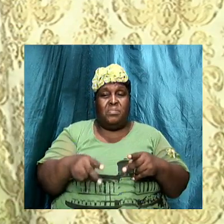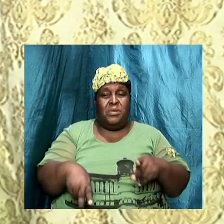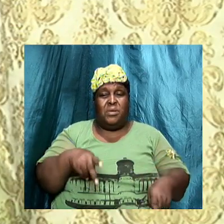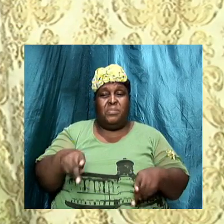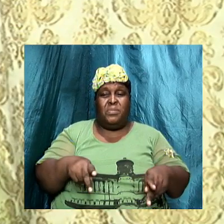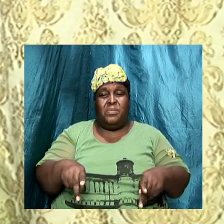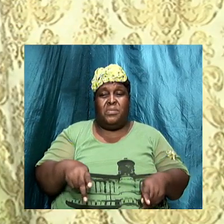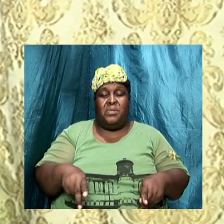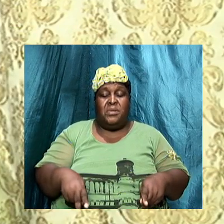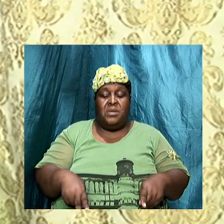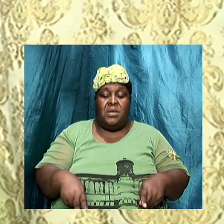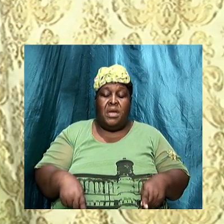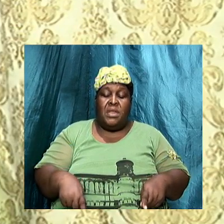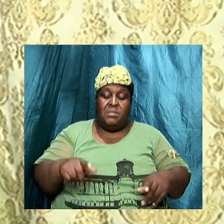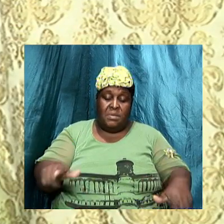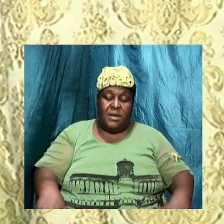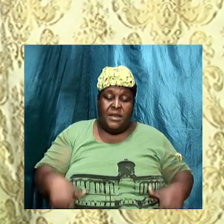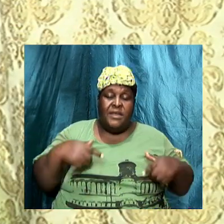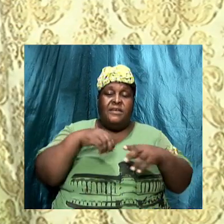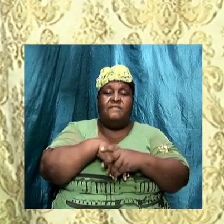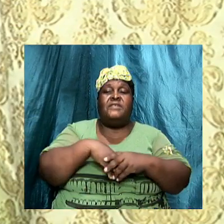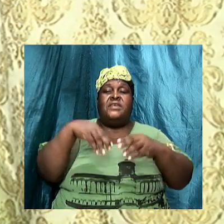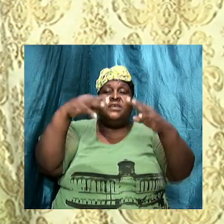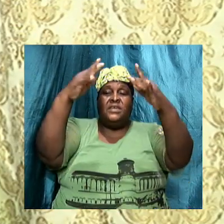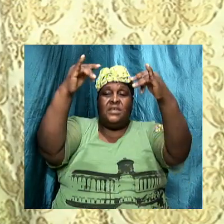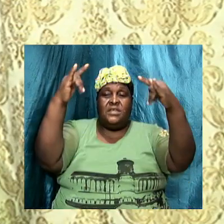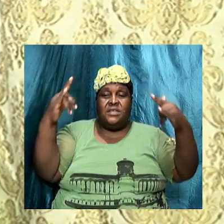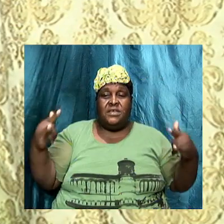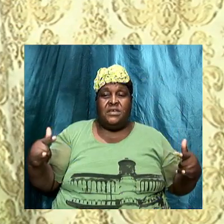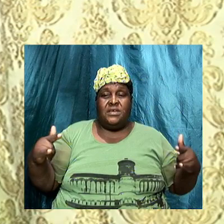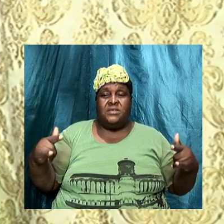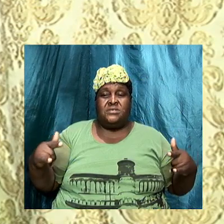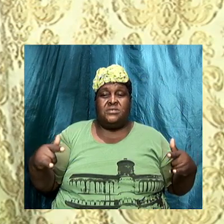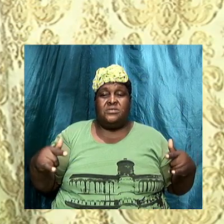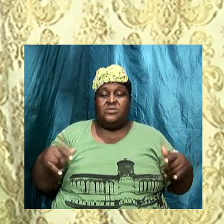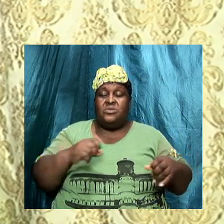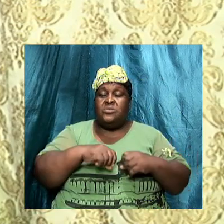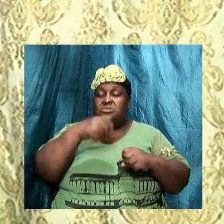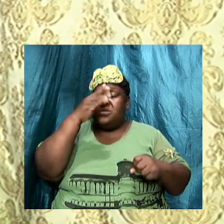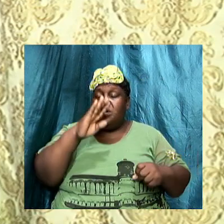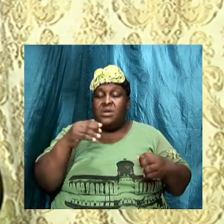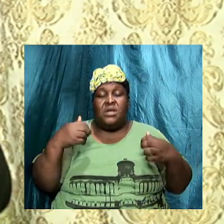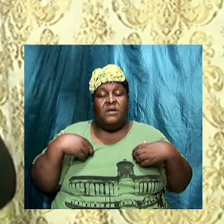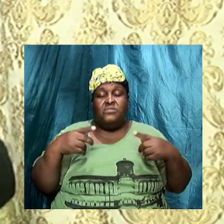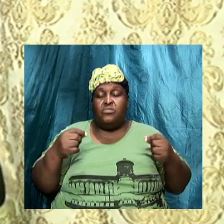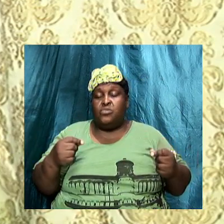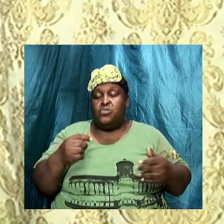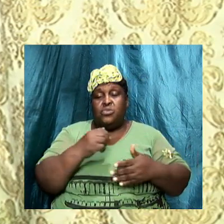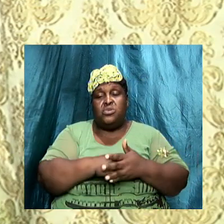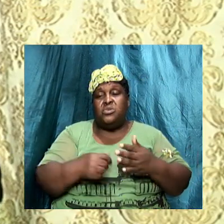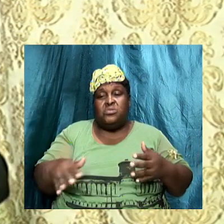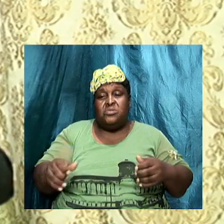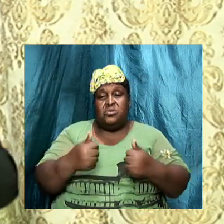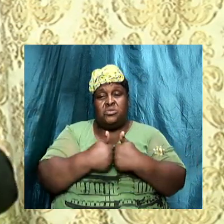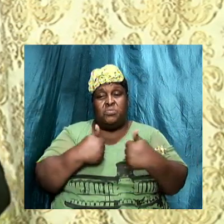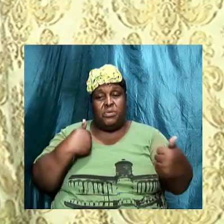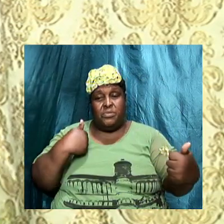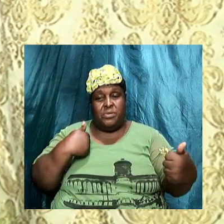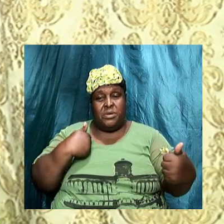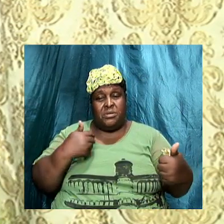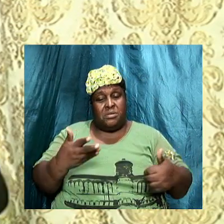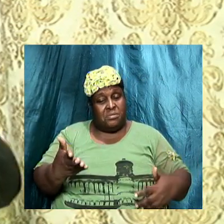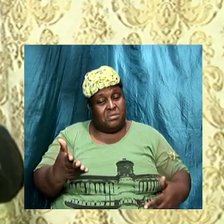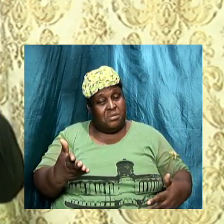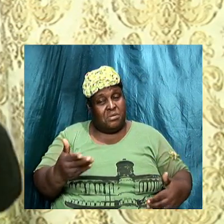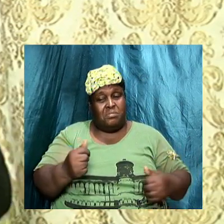folks from the other nations. So, God had to do some things to separate them. Amen. And what he did was give them